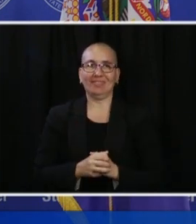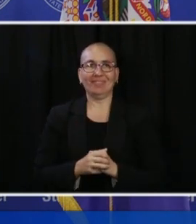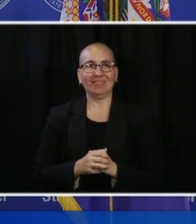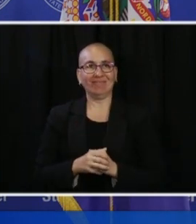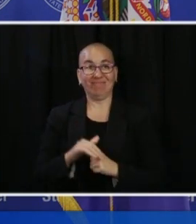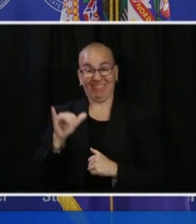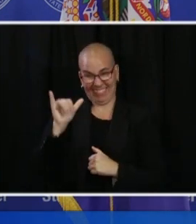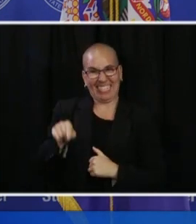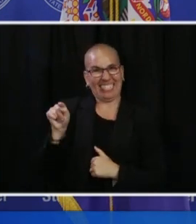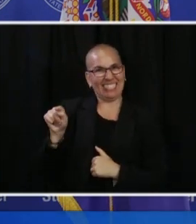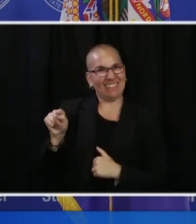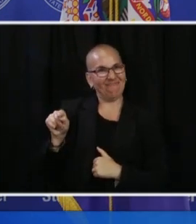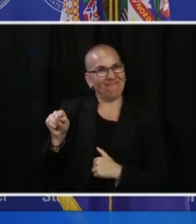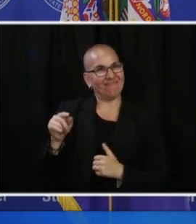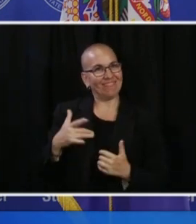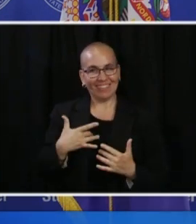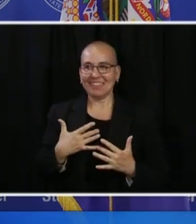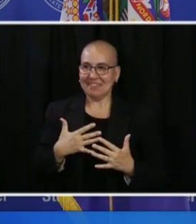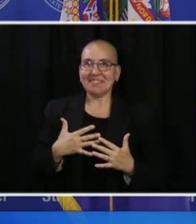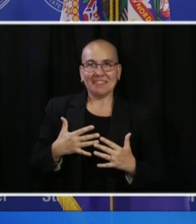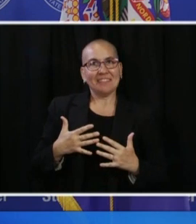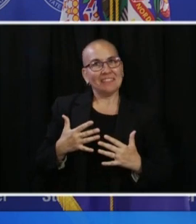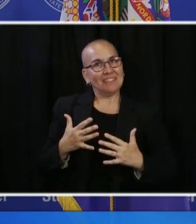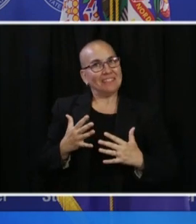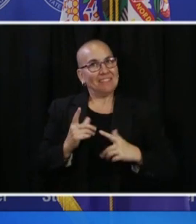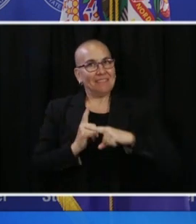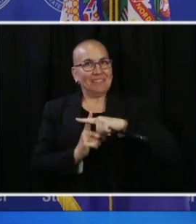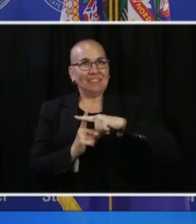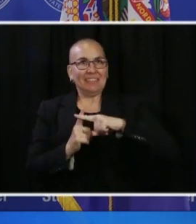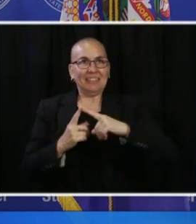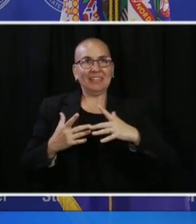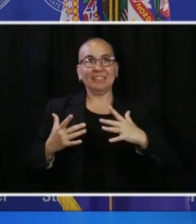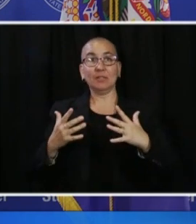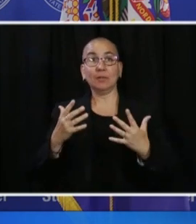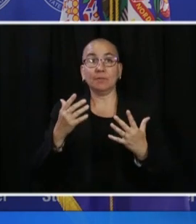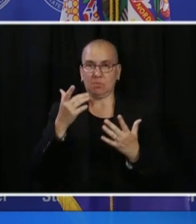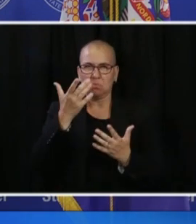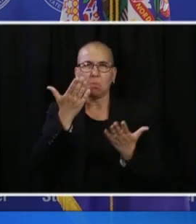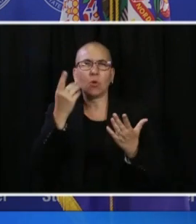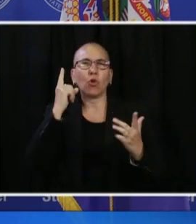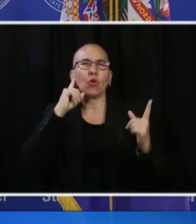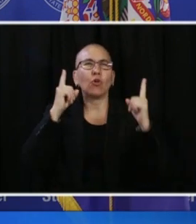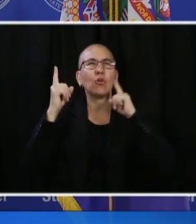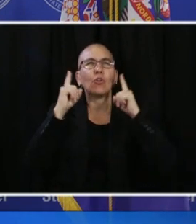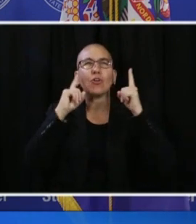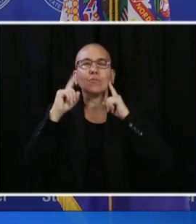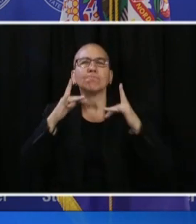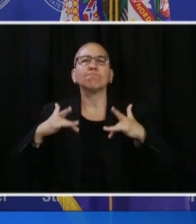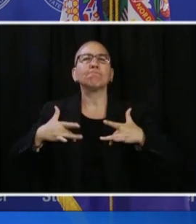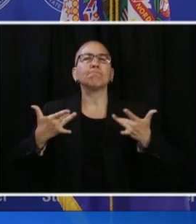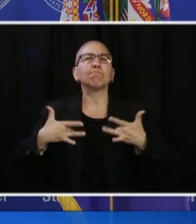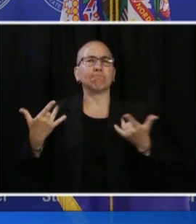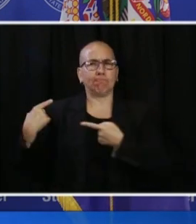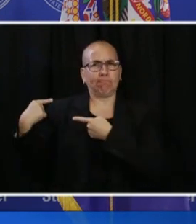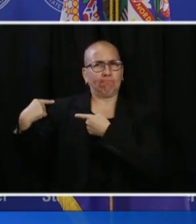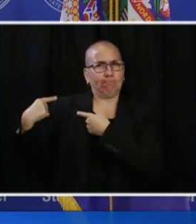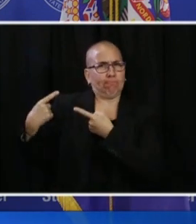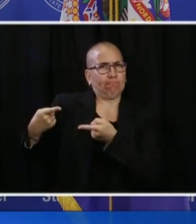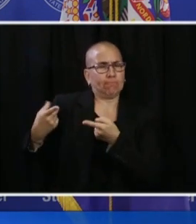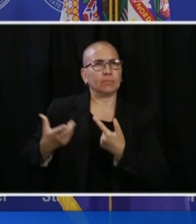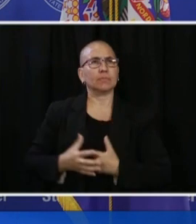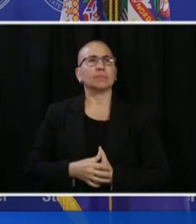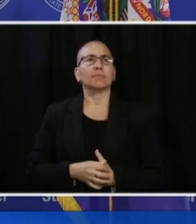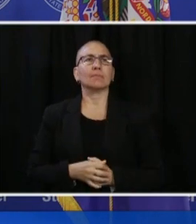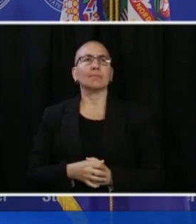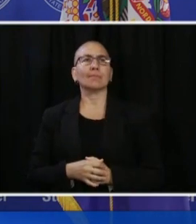optimism coming back. I just want to say, you'll hear from some of the things in the updates where we're at. I don't want to paint a picture that this is